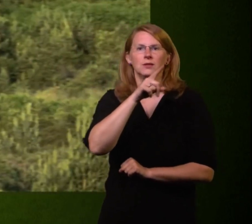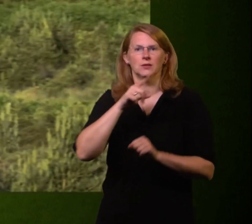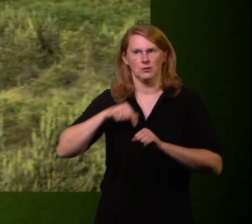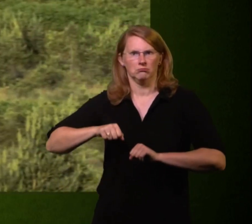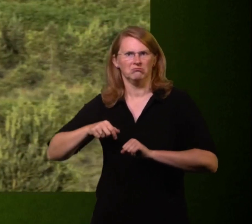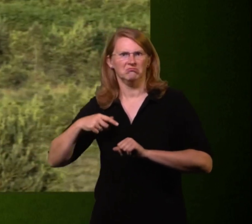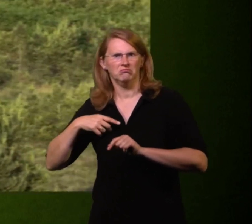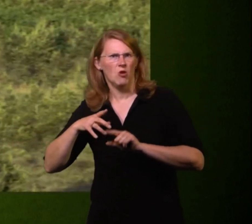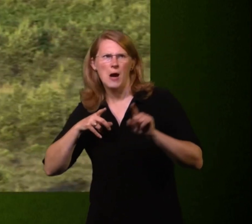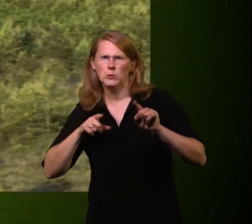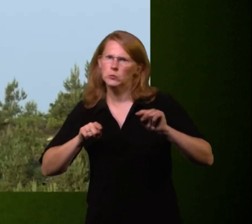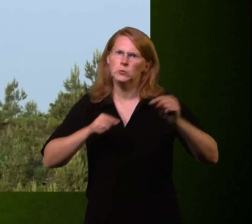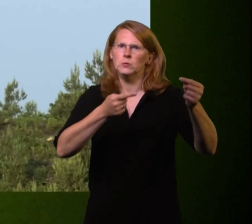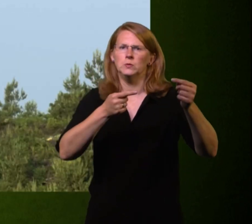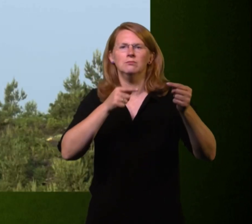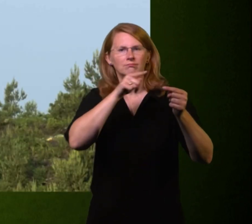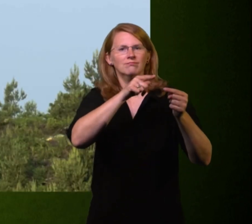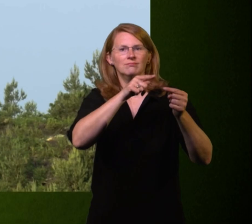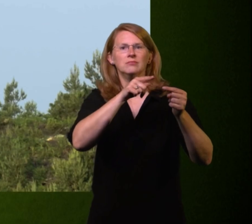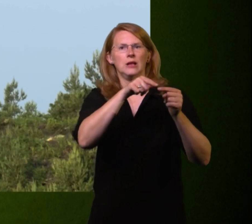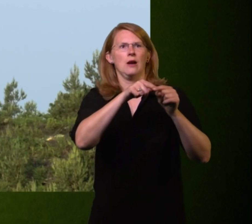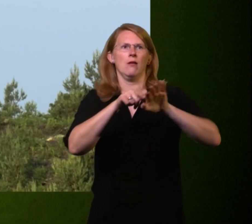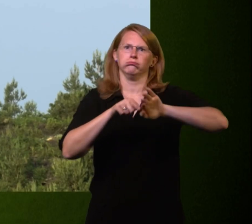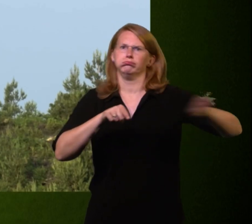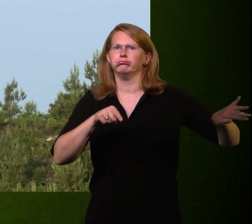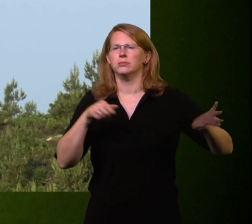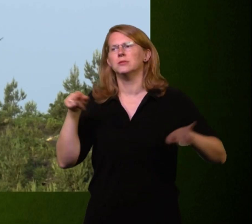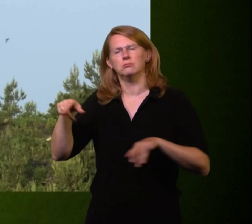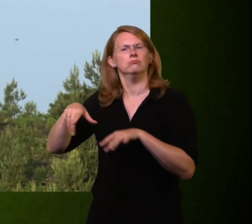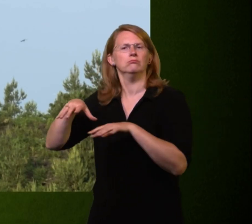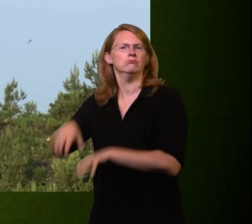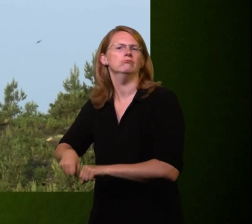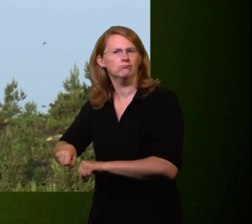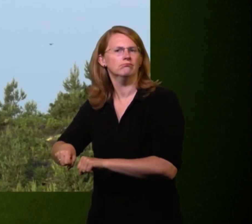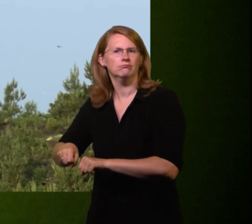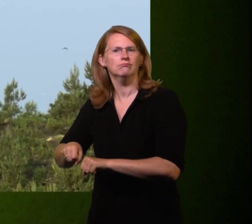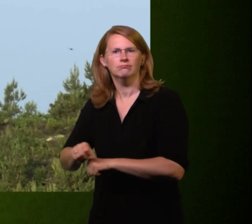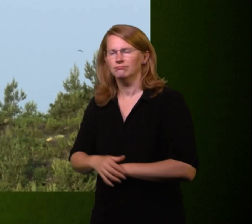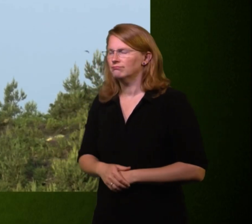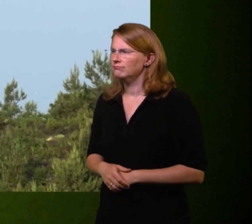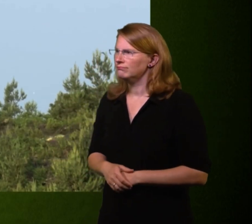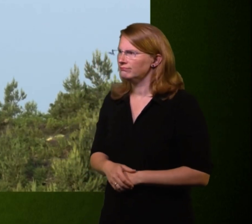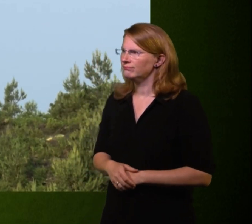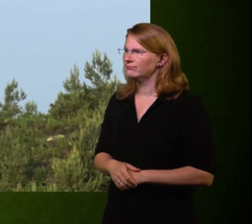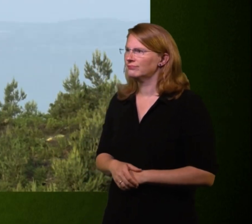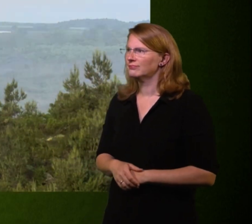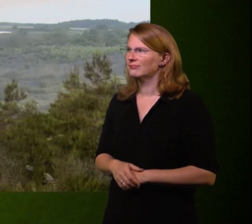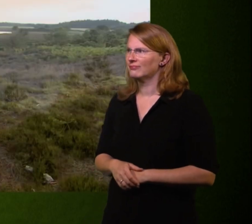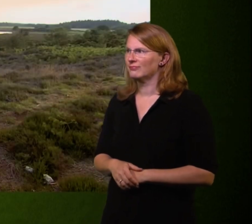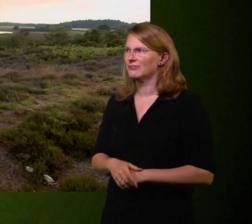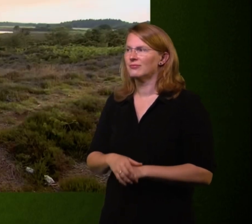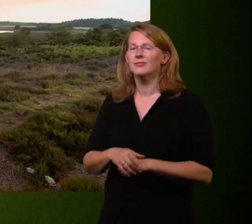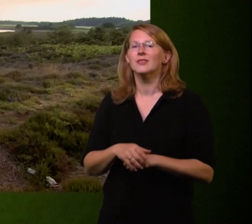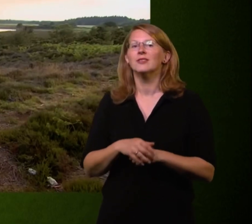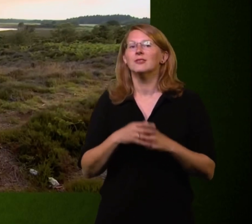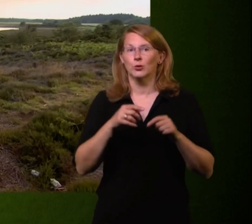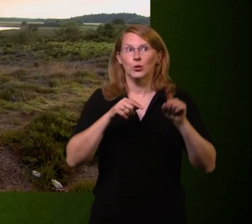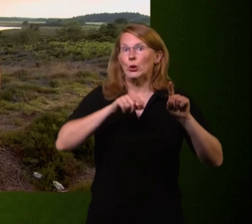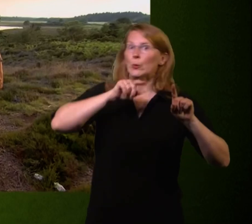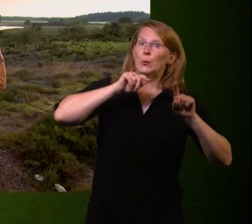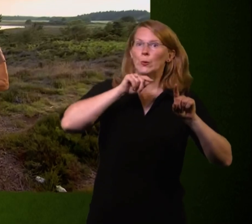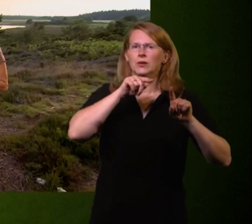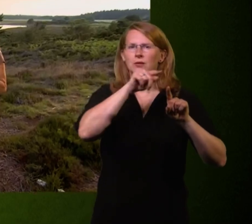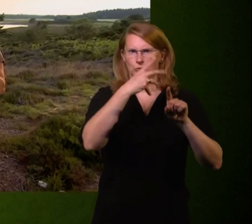aggressive to a stranger that comes in to try and take over the territory so clearly this cuckoo was a